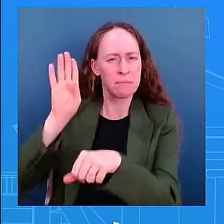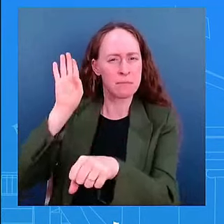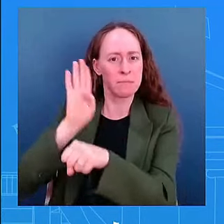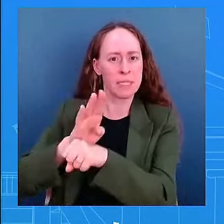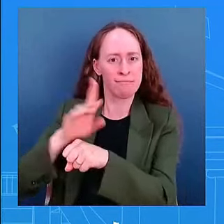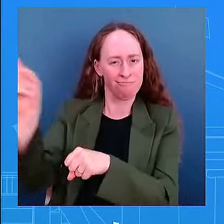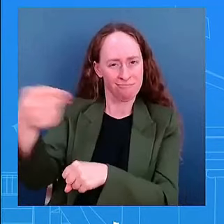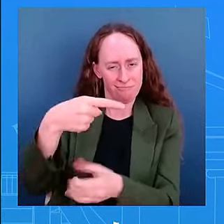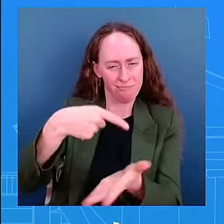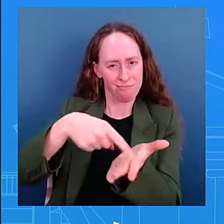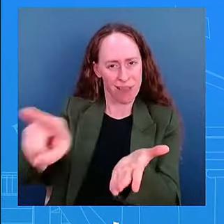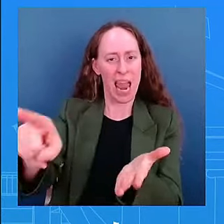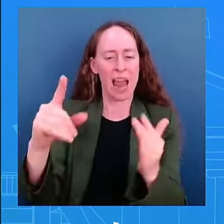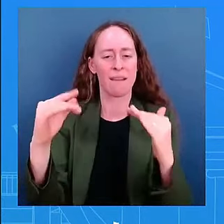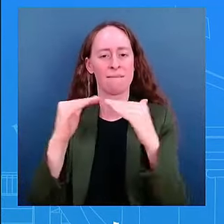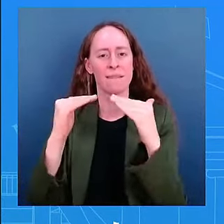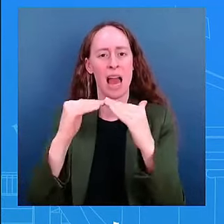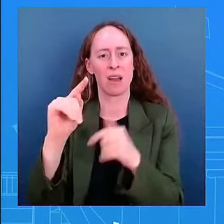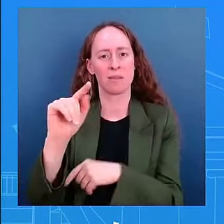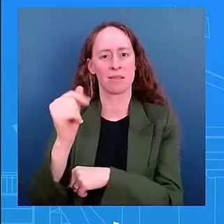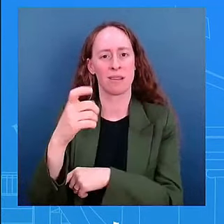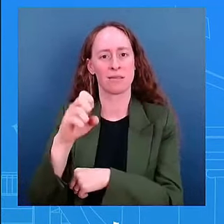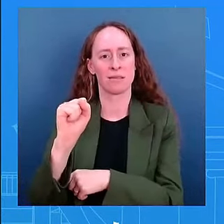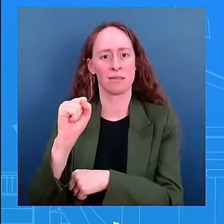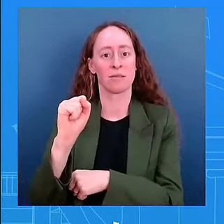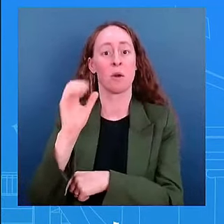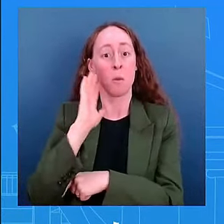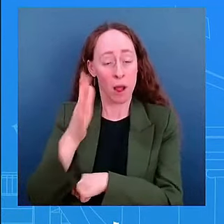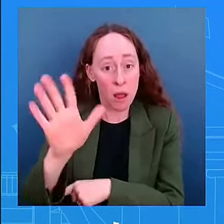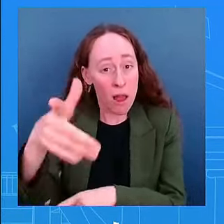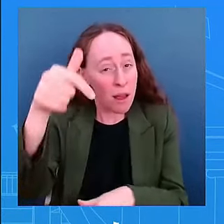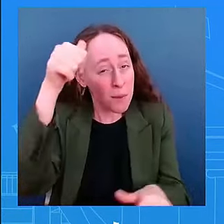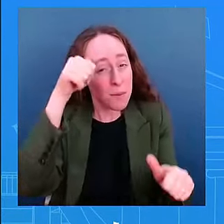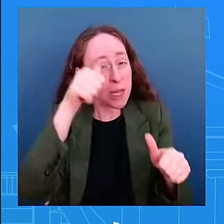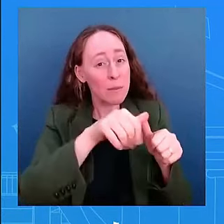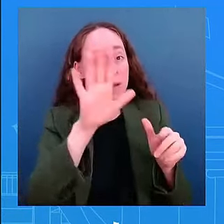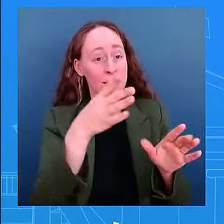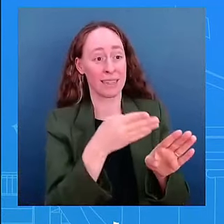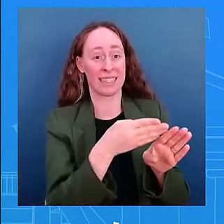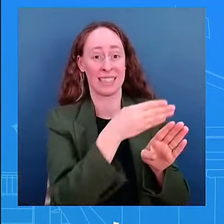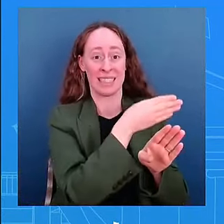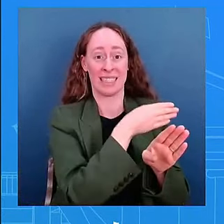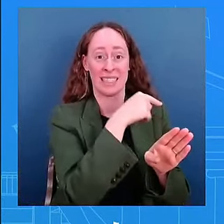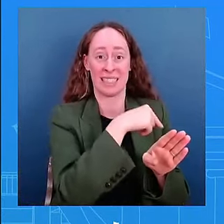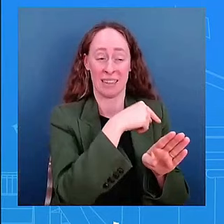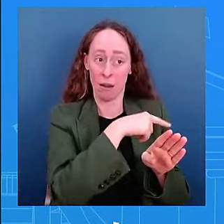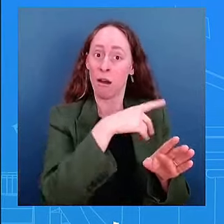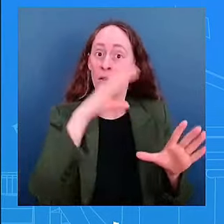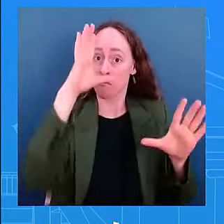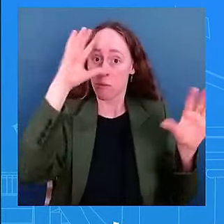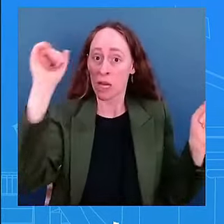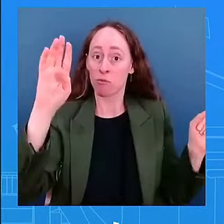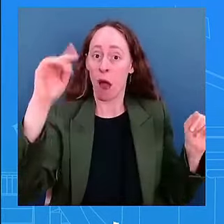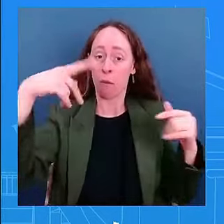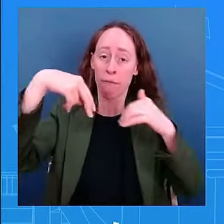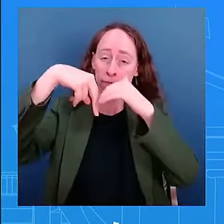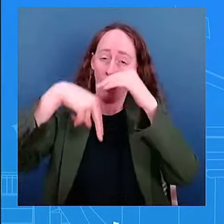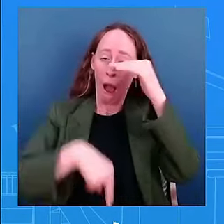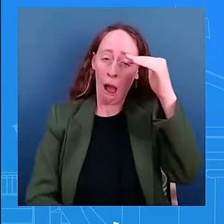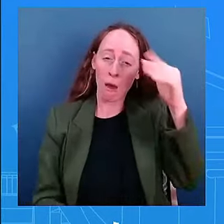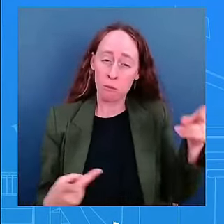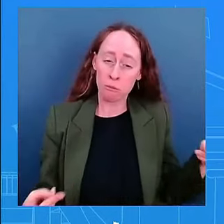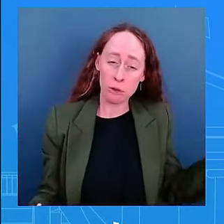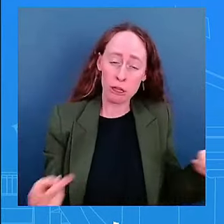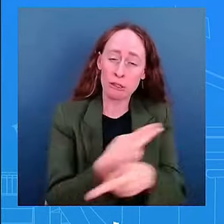increased the debt let's not forget what the prior administration did by a record eight trillion dollars and didn't sign a single law to reduce the debt